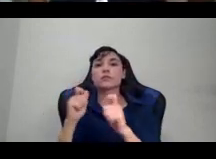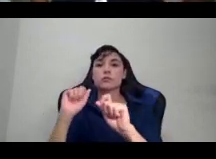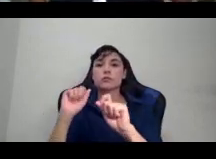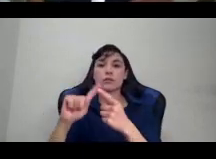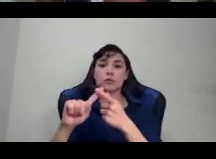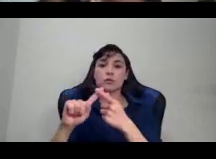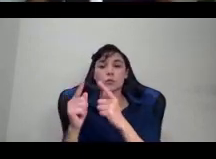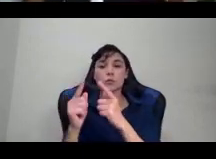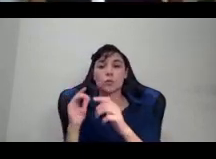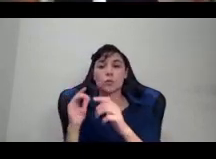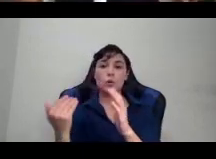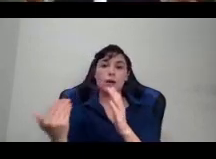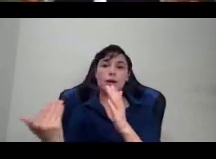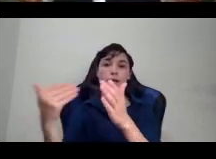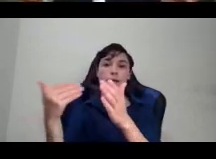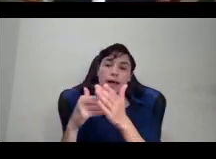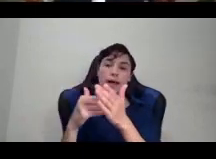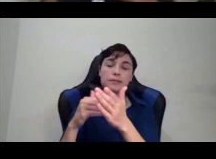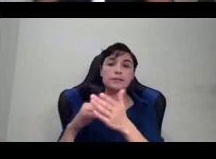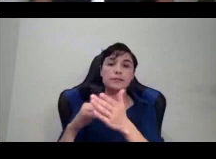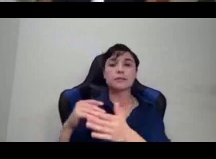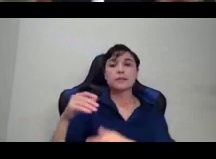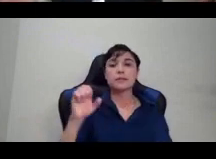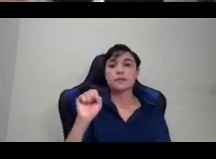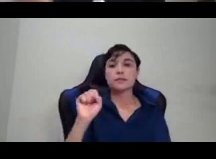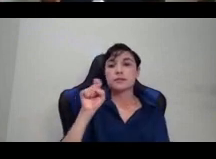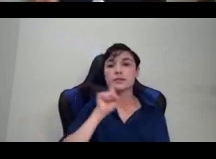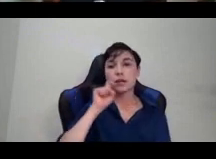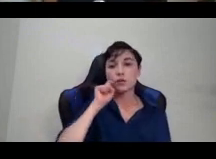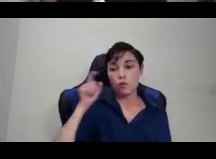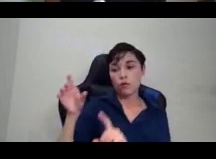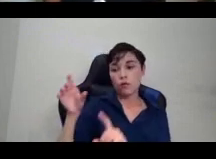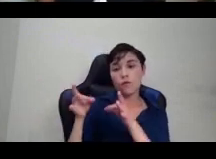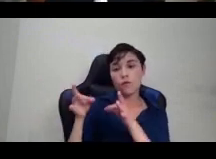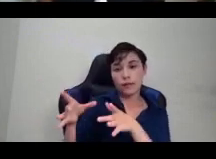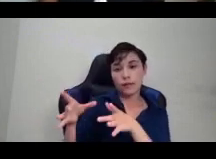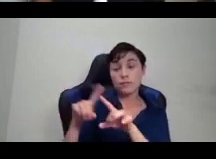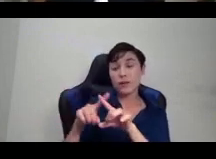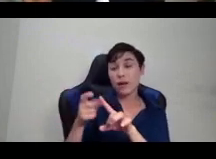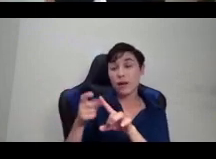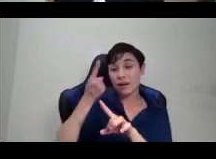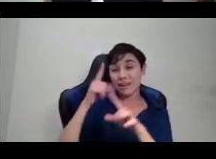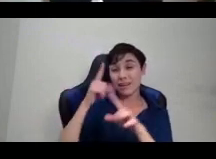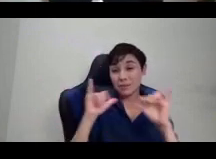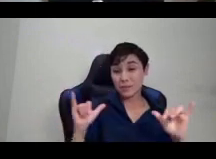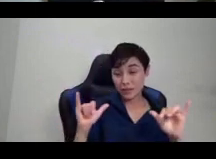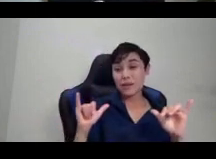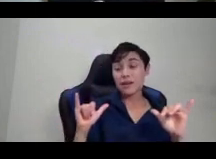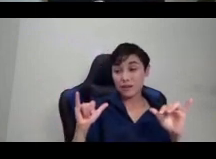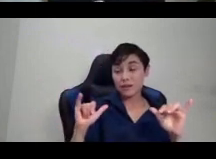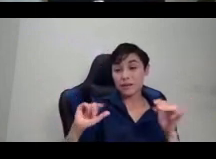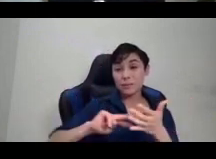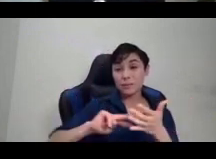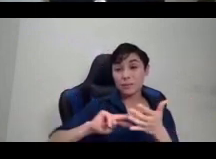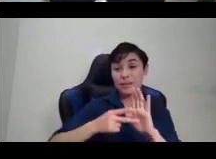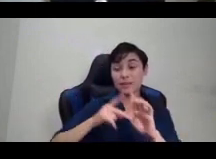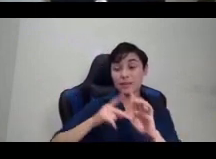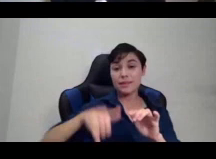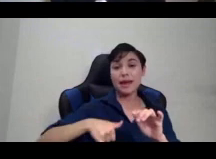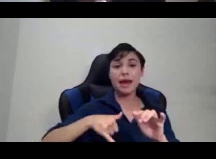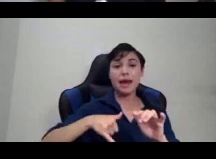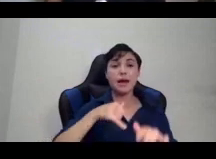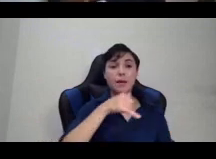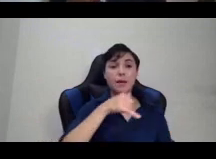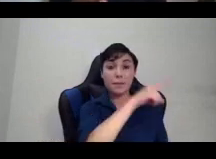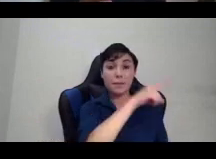violence. But at the same time, that same system depended on constant sexual violence against black women in order to